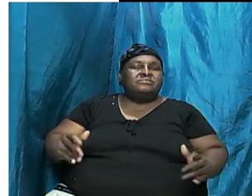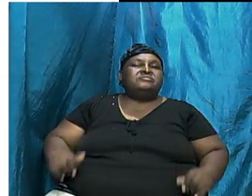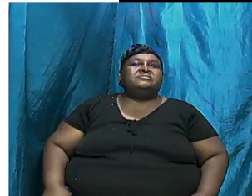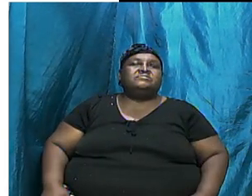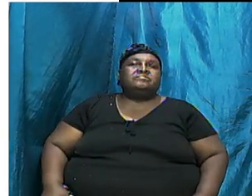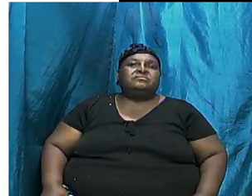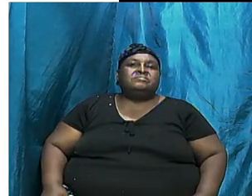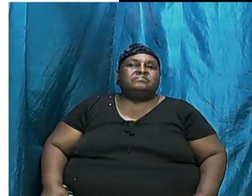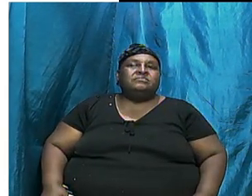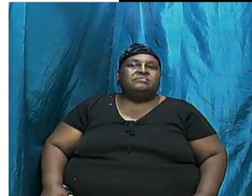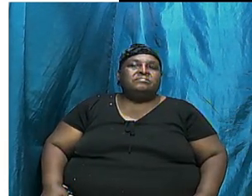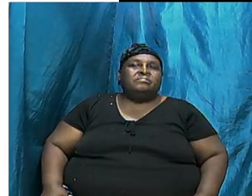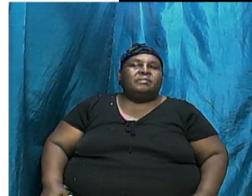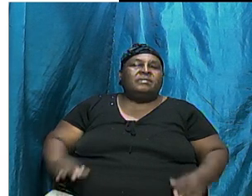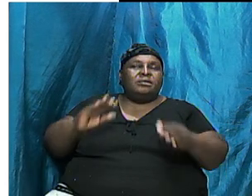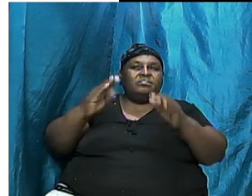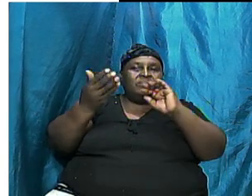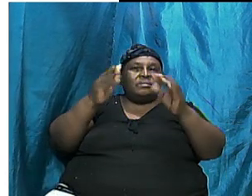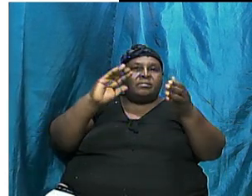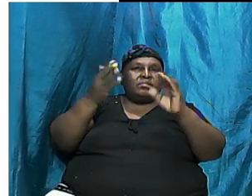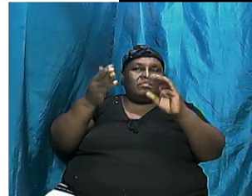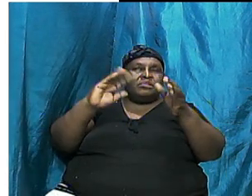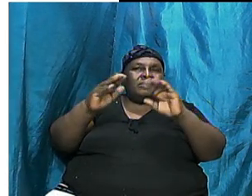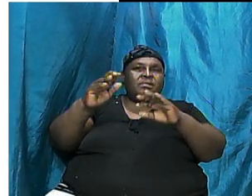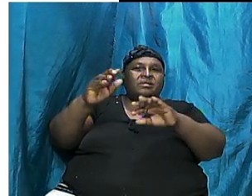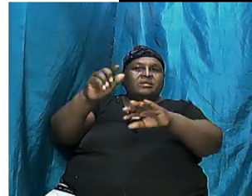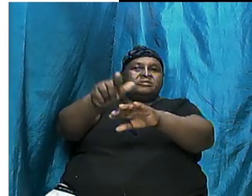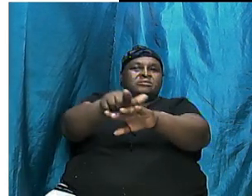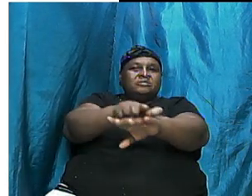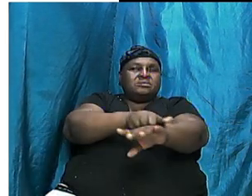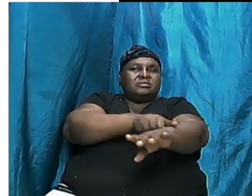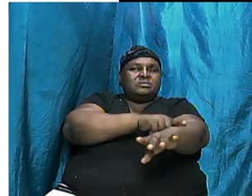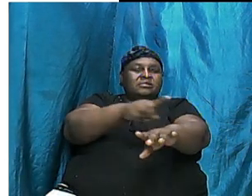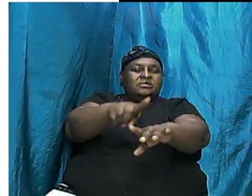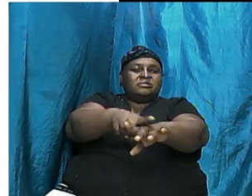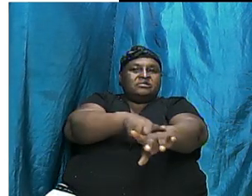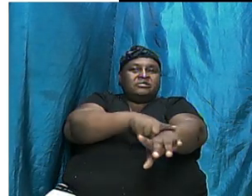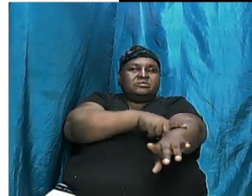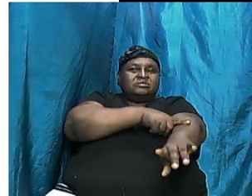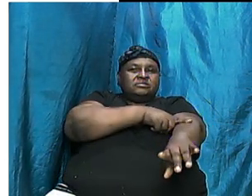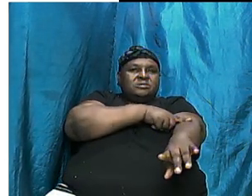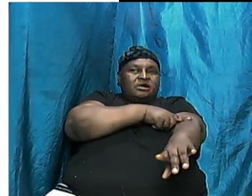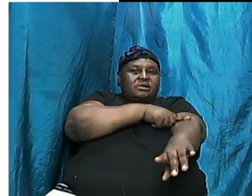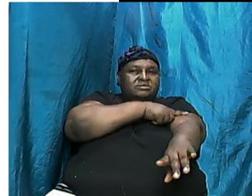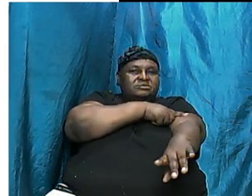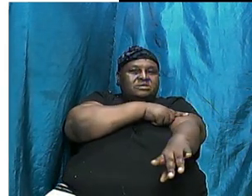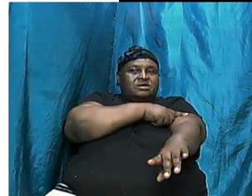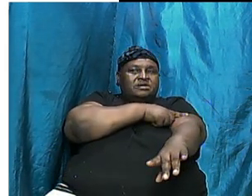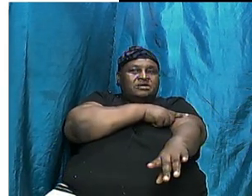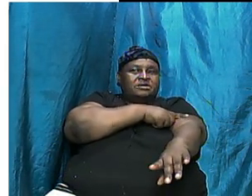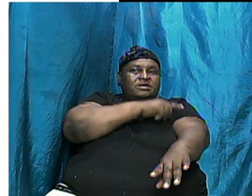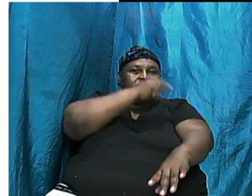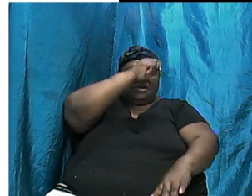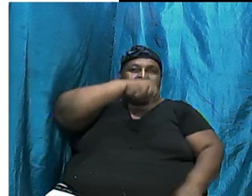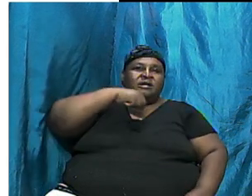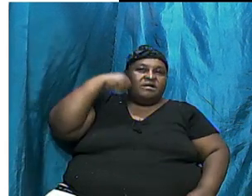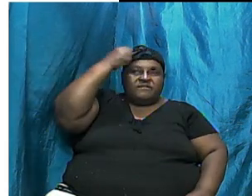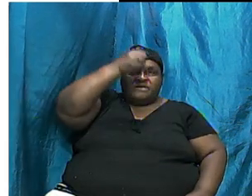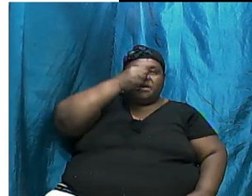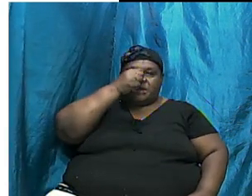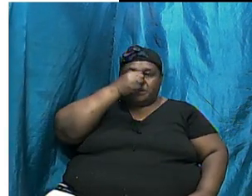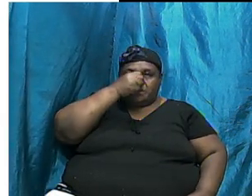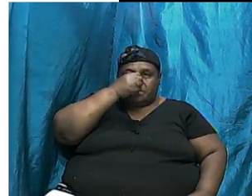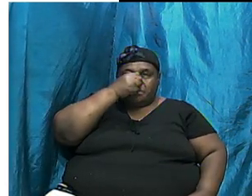And become the dark-skinned Africans Now there is a bit of controversy In this